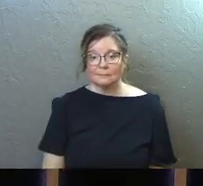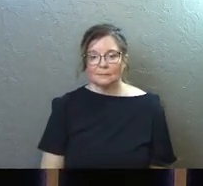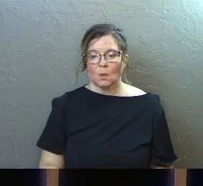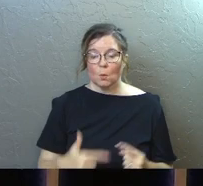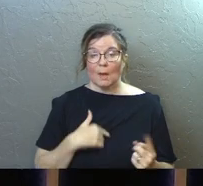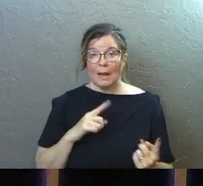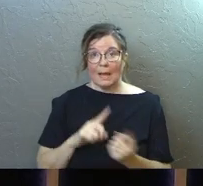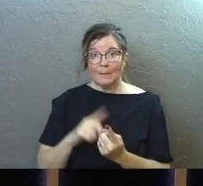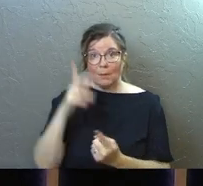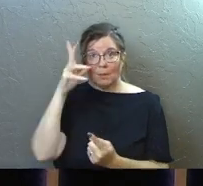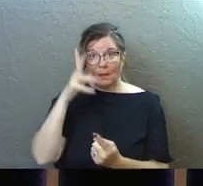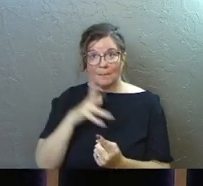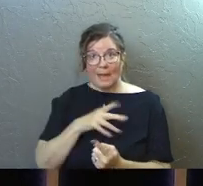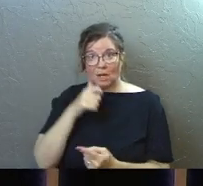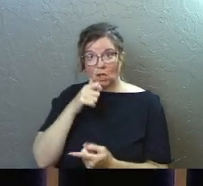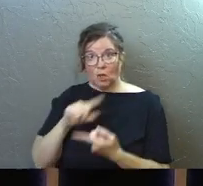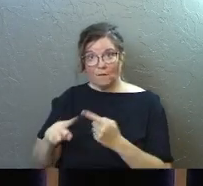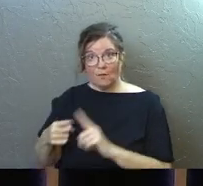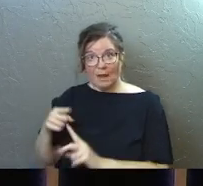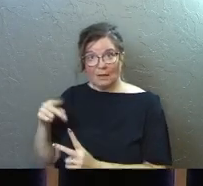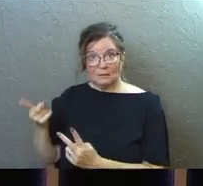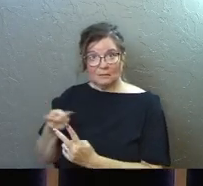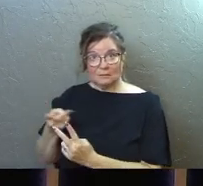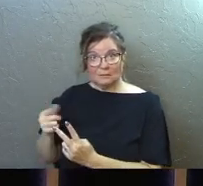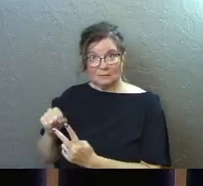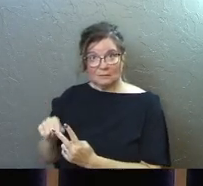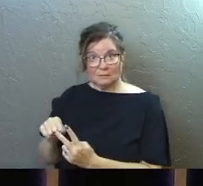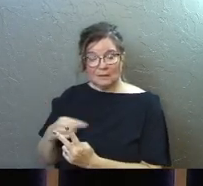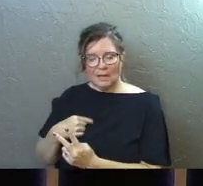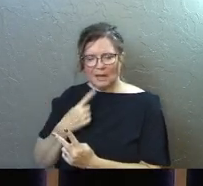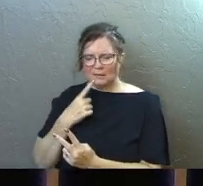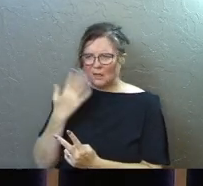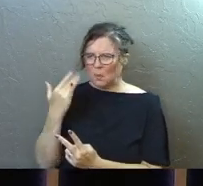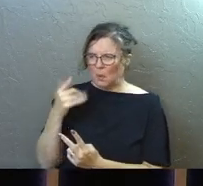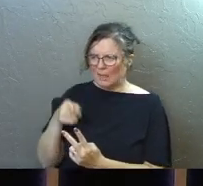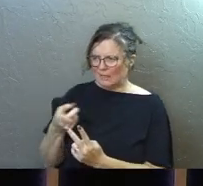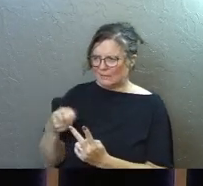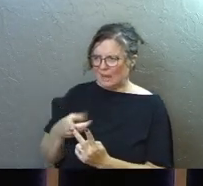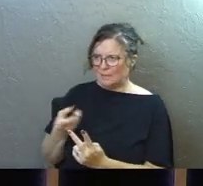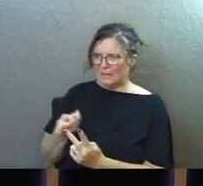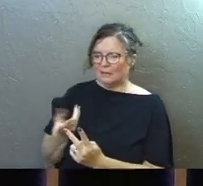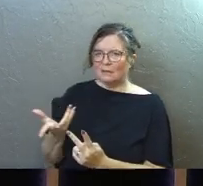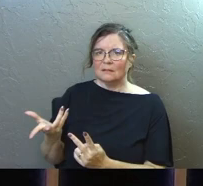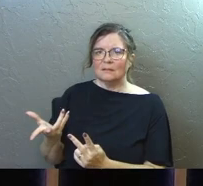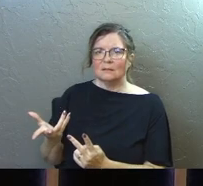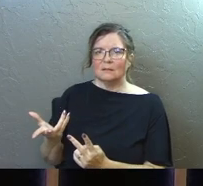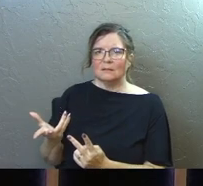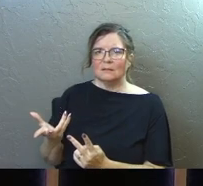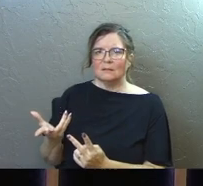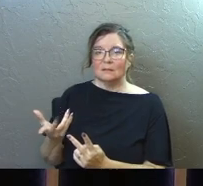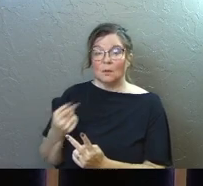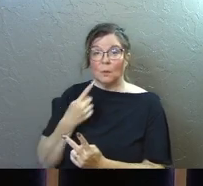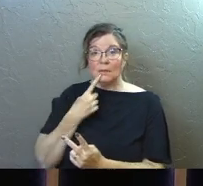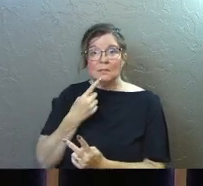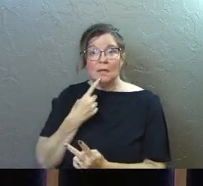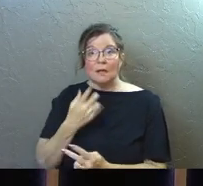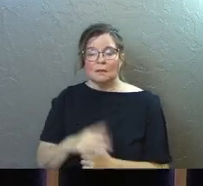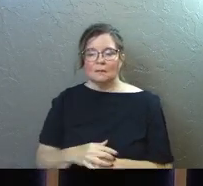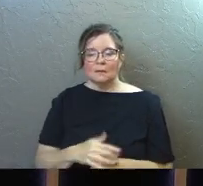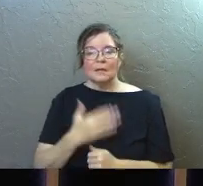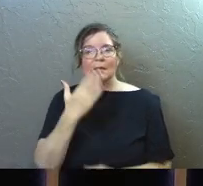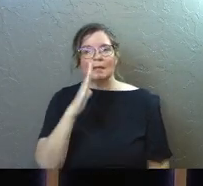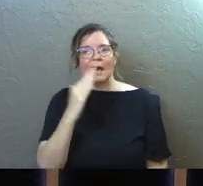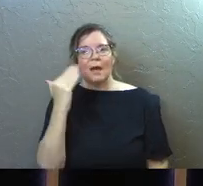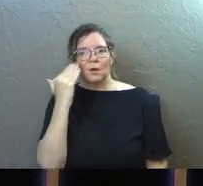And when I met with the man and his girlfriend and I said, why is this happening? What he said is,